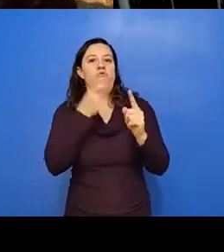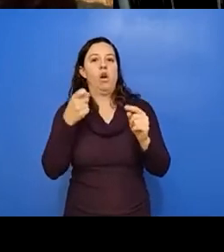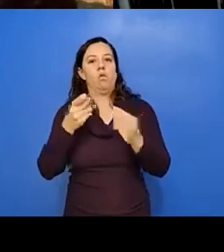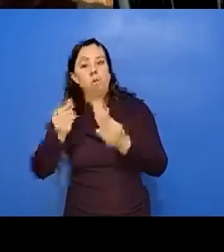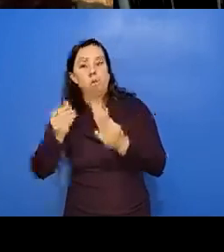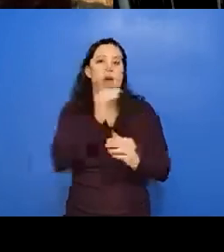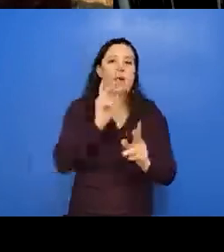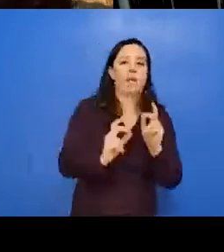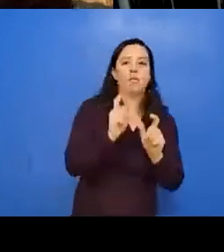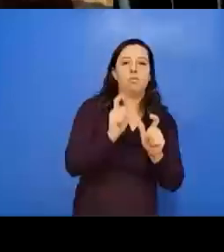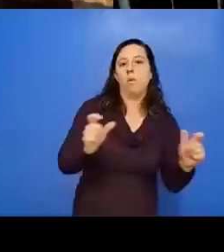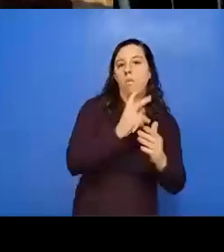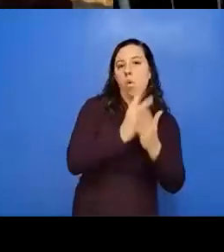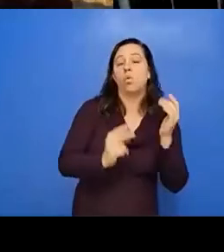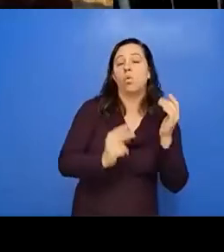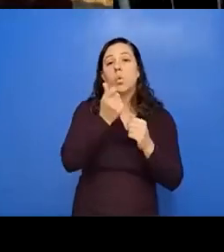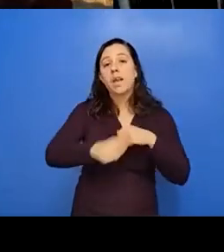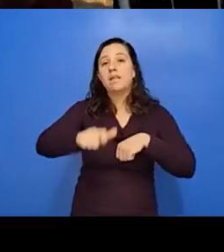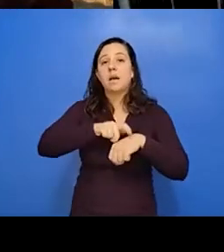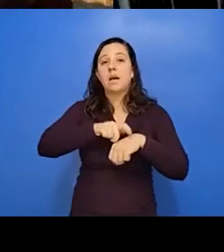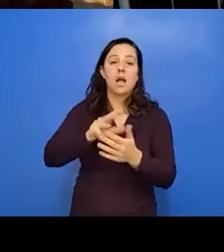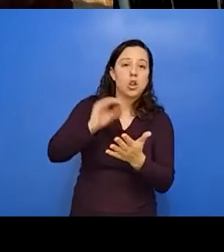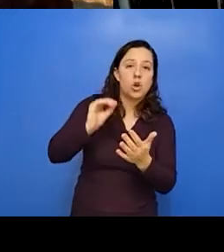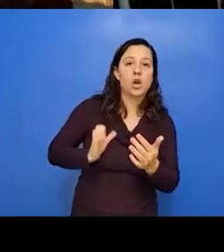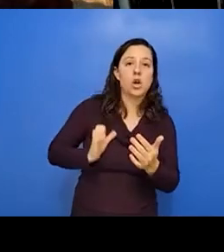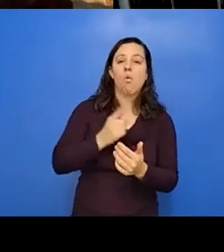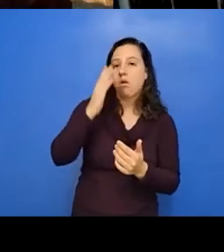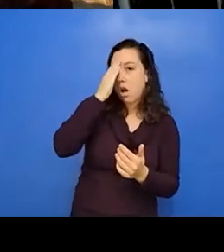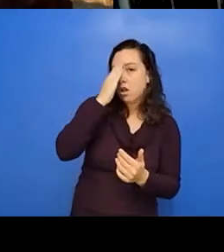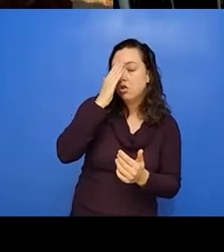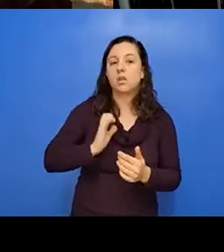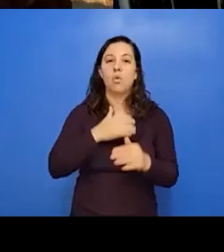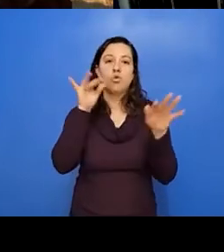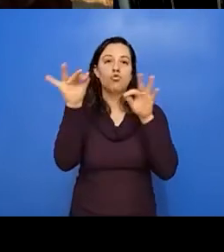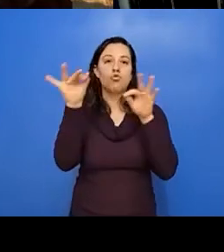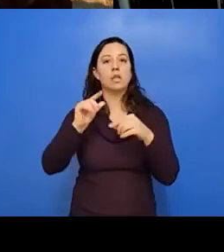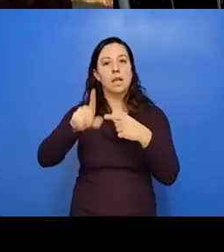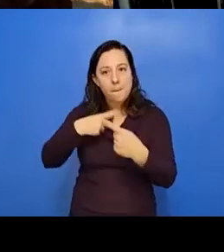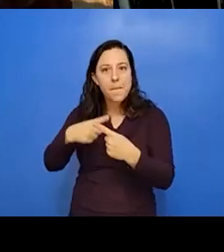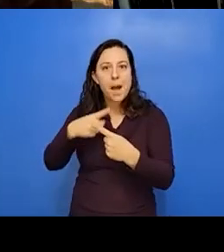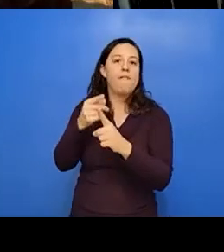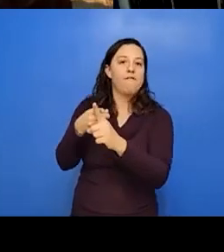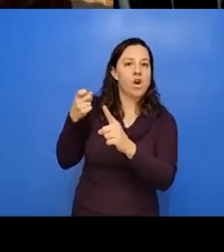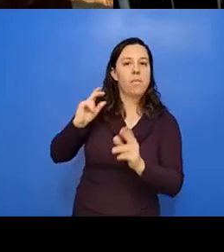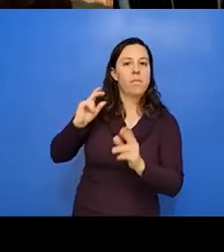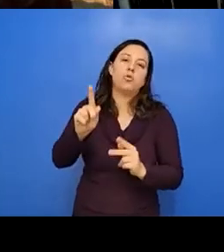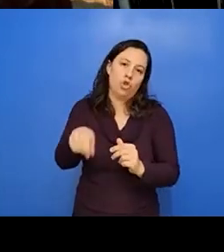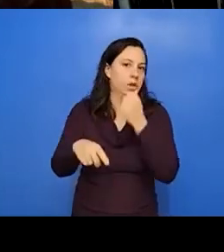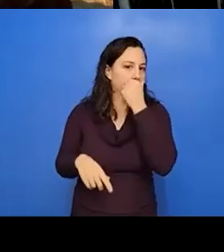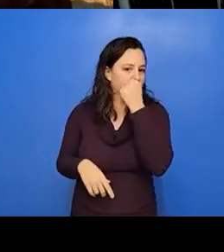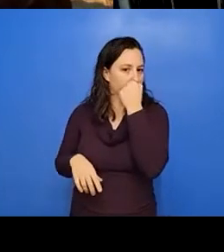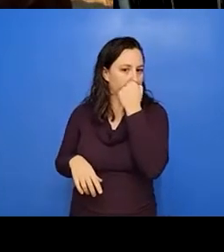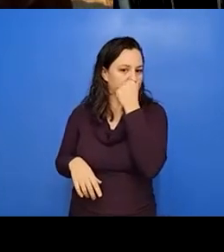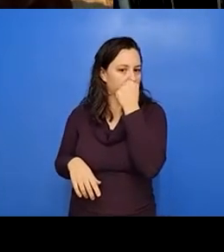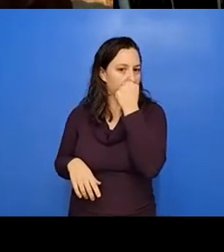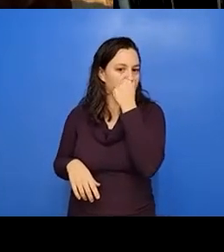um, our knowledges and our instructions, um, about the people from the people we should. And, and because